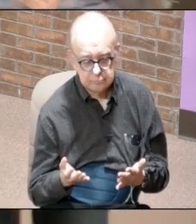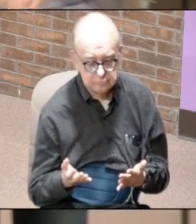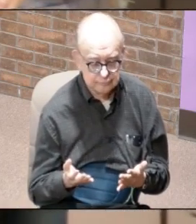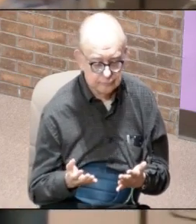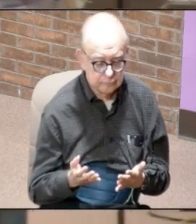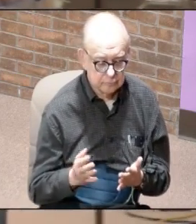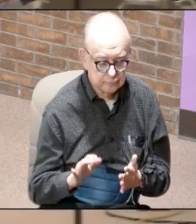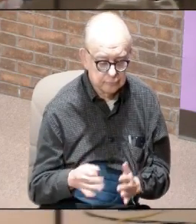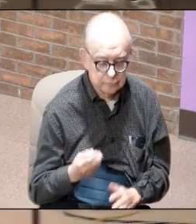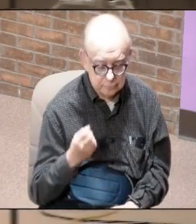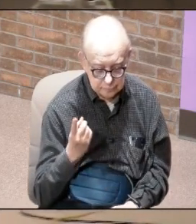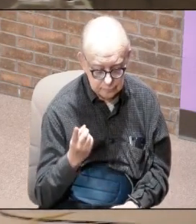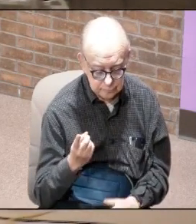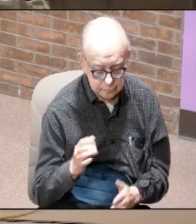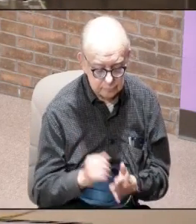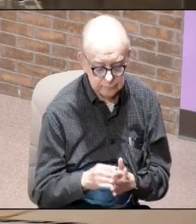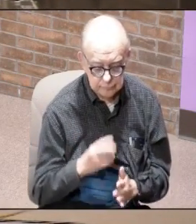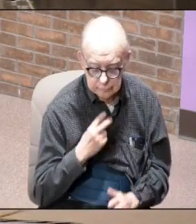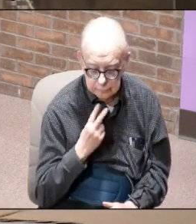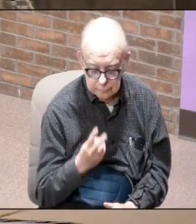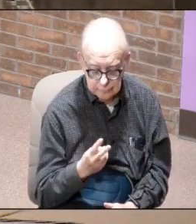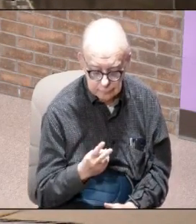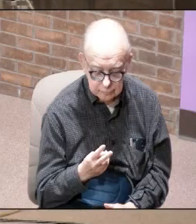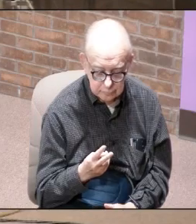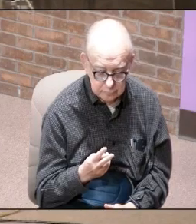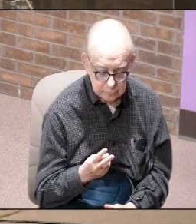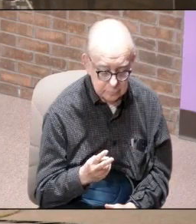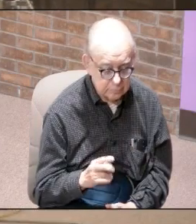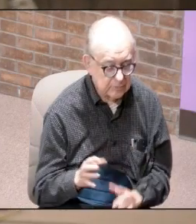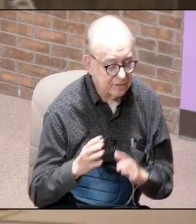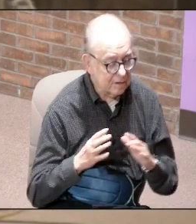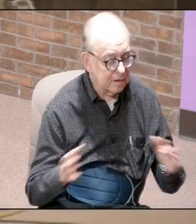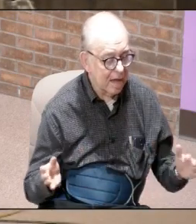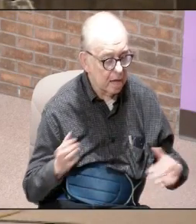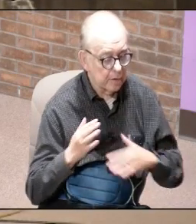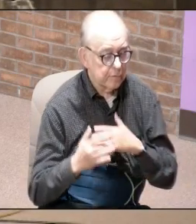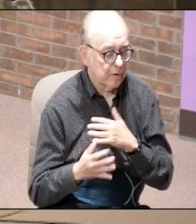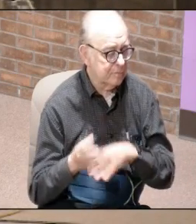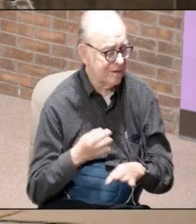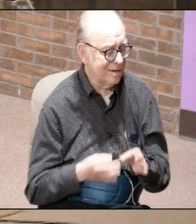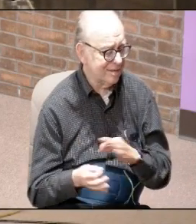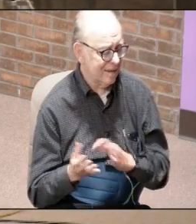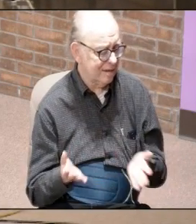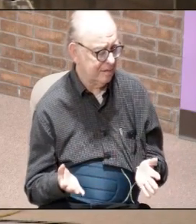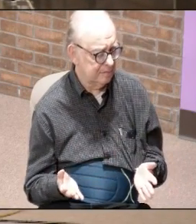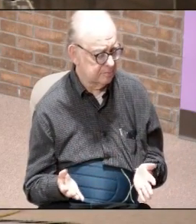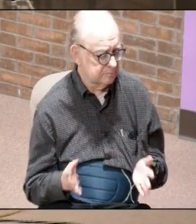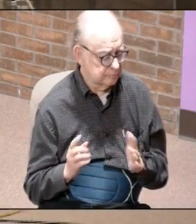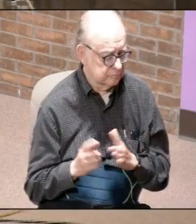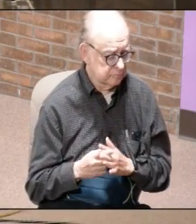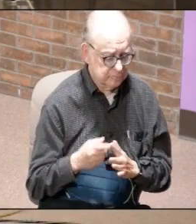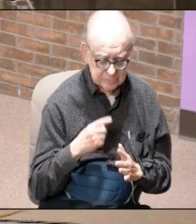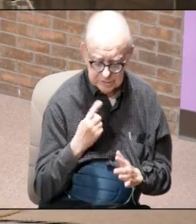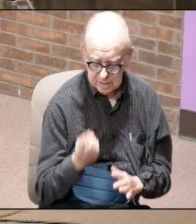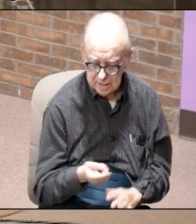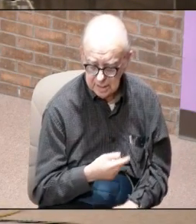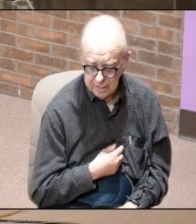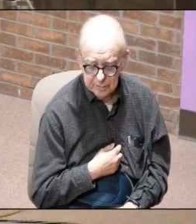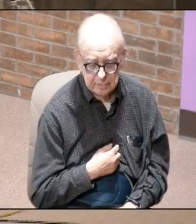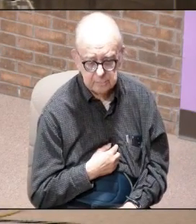recognizing that voice but it's a loud trumpet and so he begins to start telling us